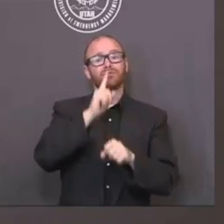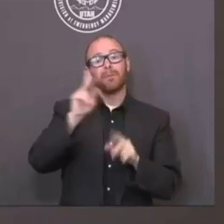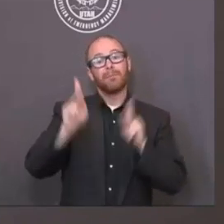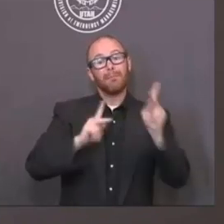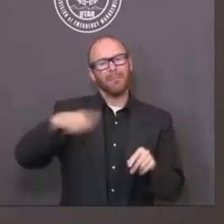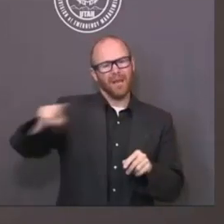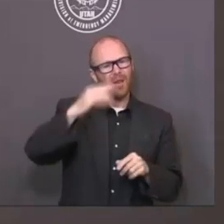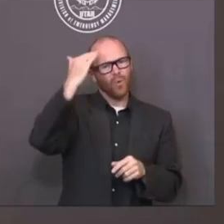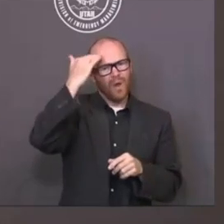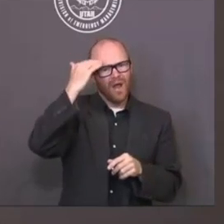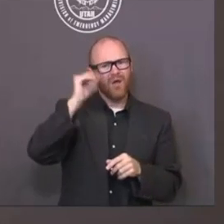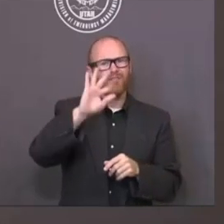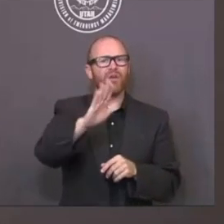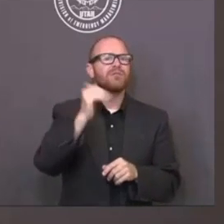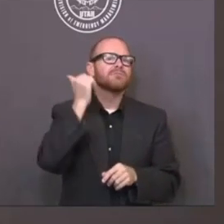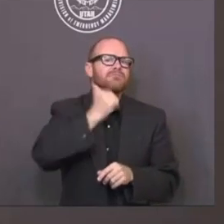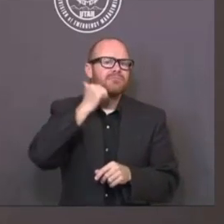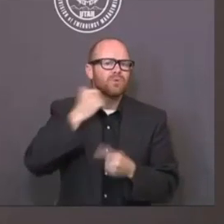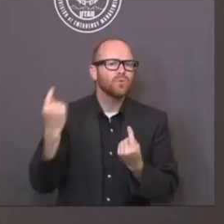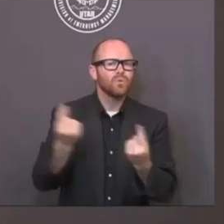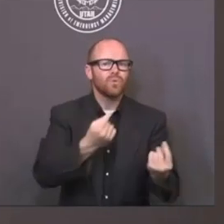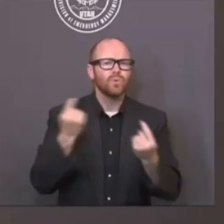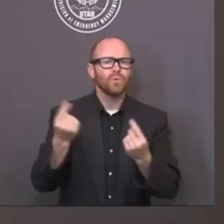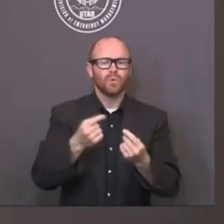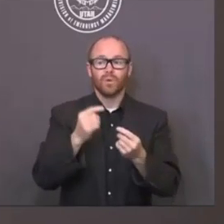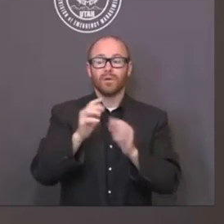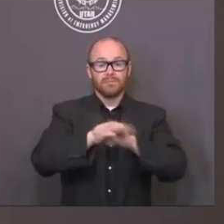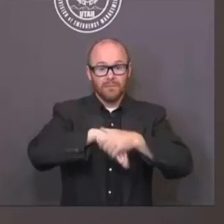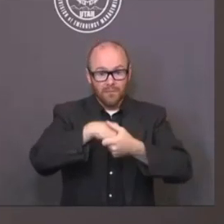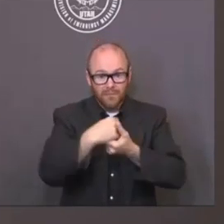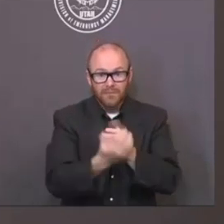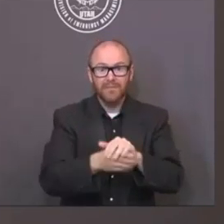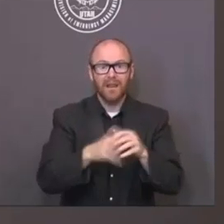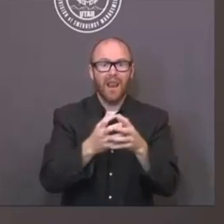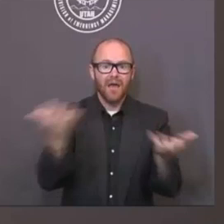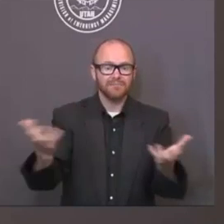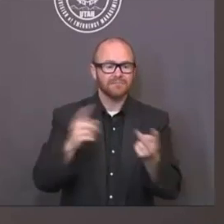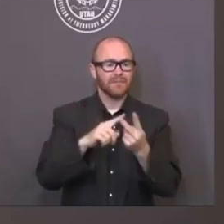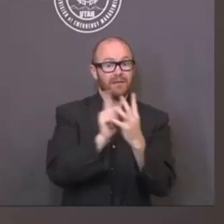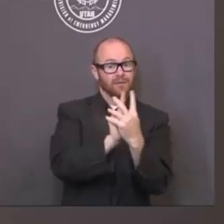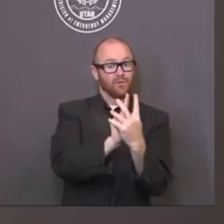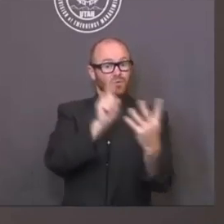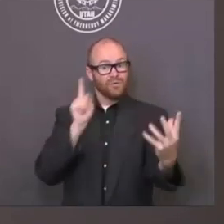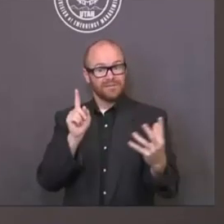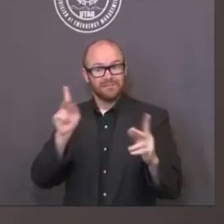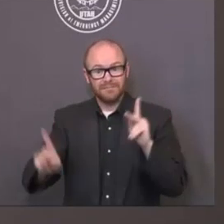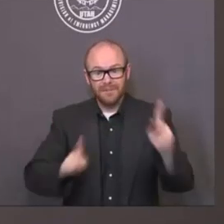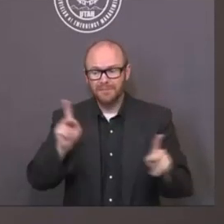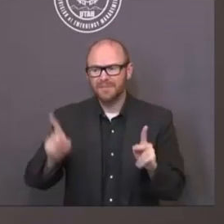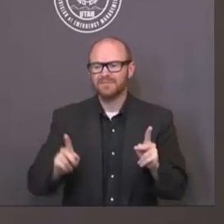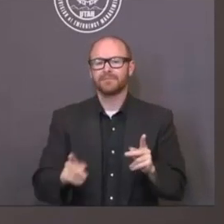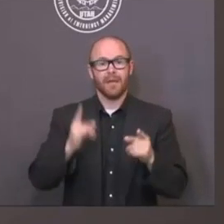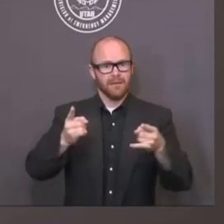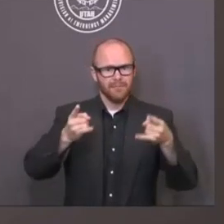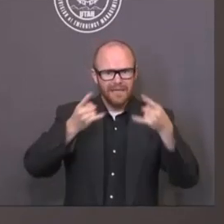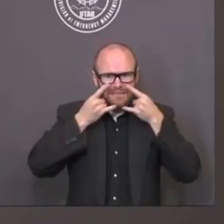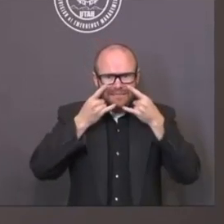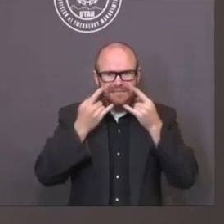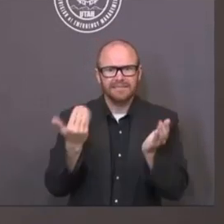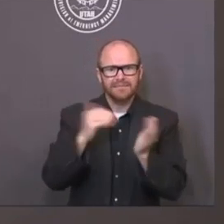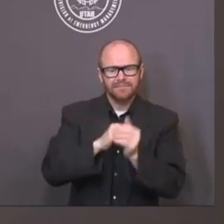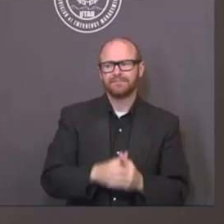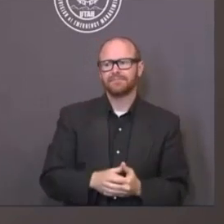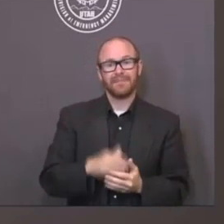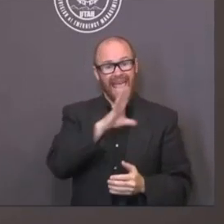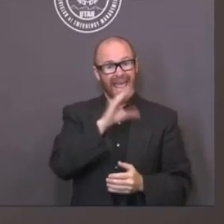spread of the coronavirus. But those involved in testing, we need to increase our capacity for testing. I would like to see us not only